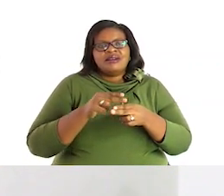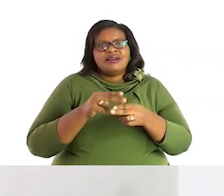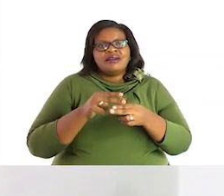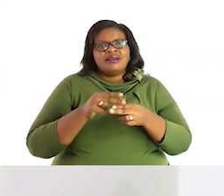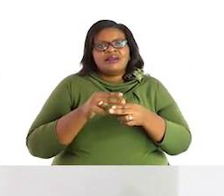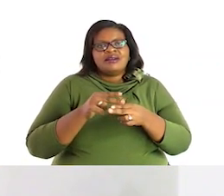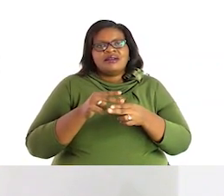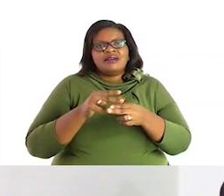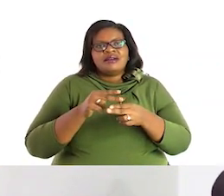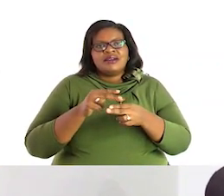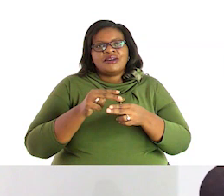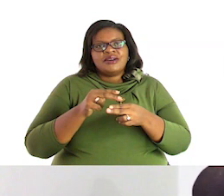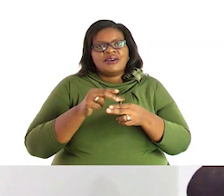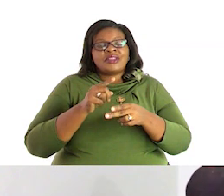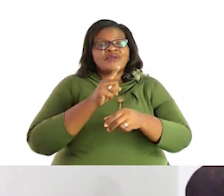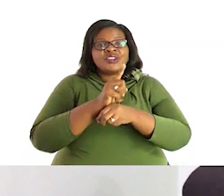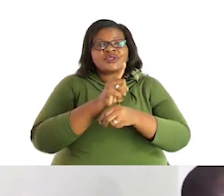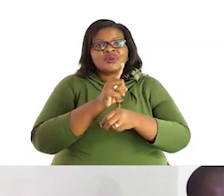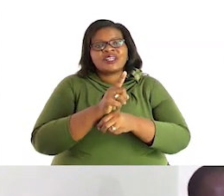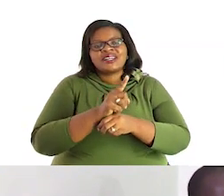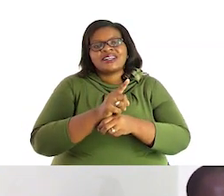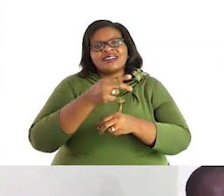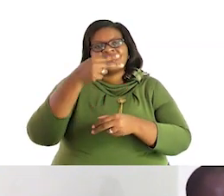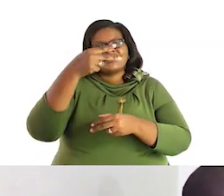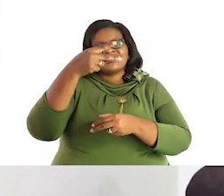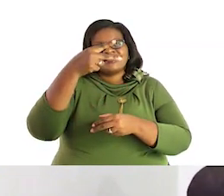one here is called greater than.